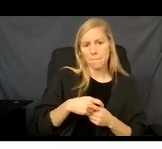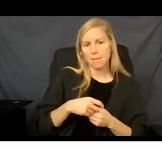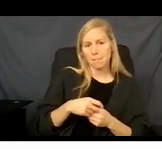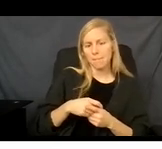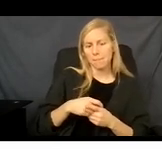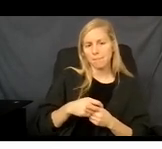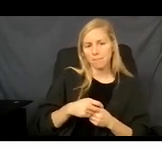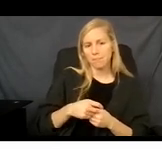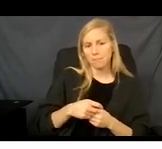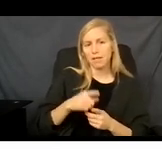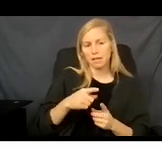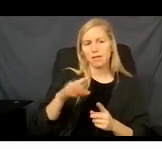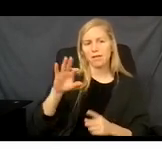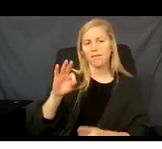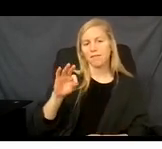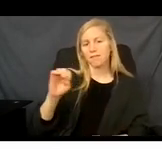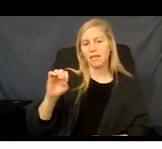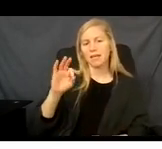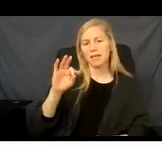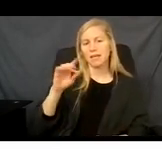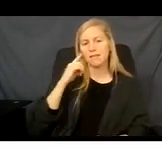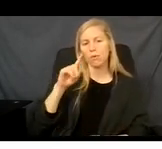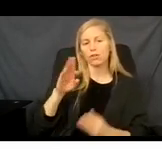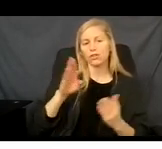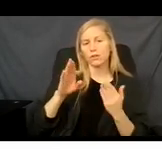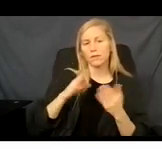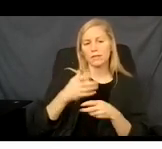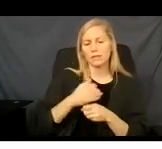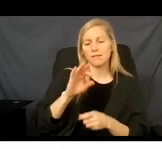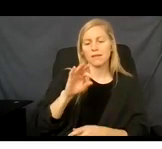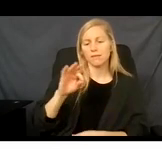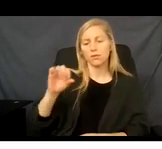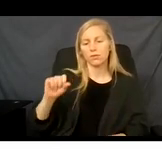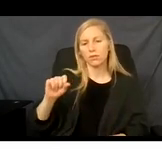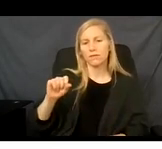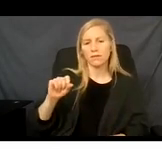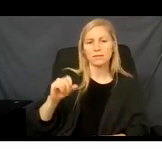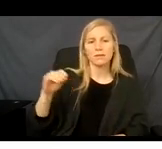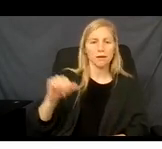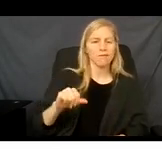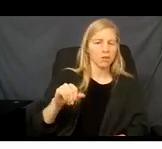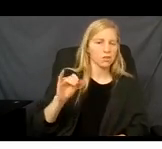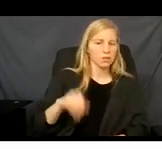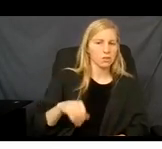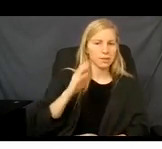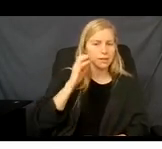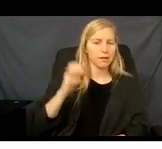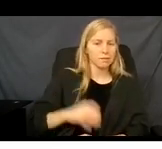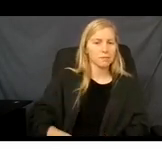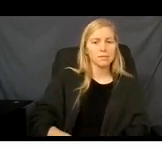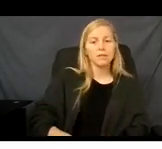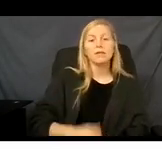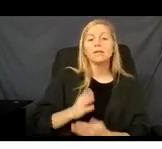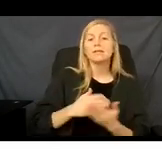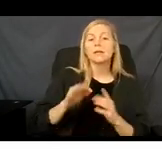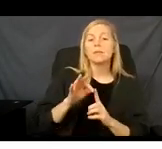Now we have some exceptions to that. The first one is, if